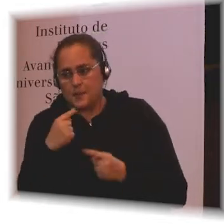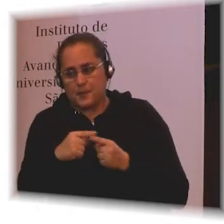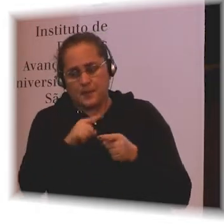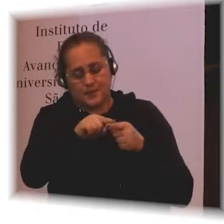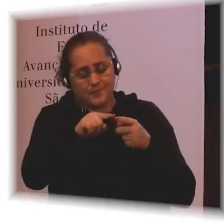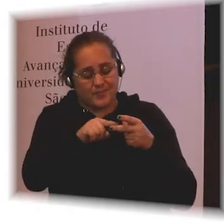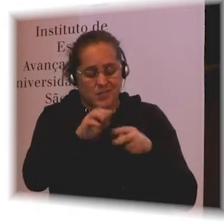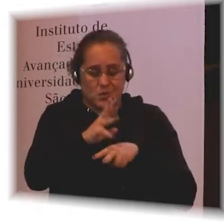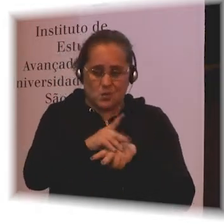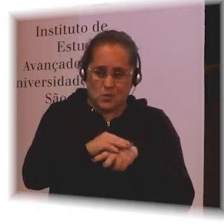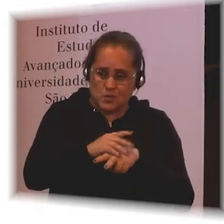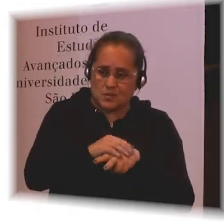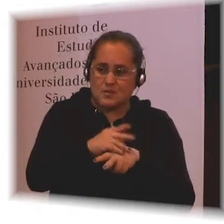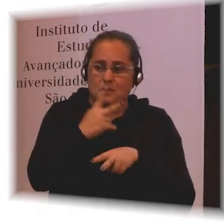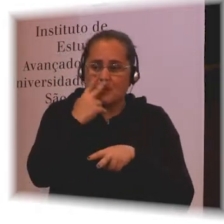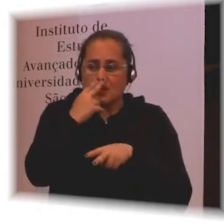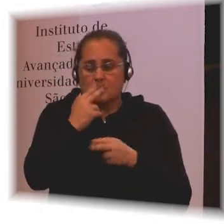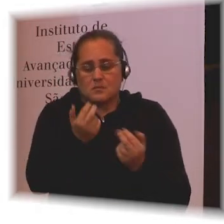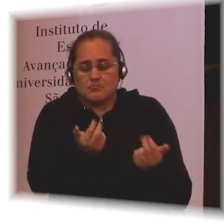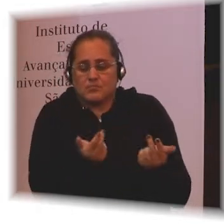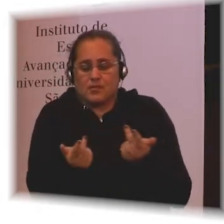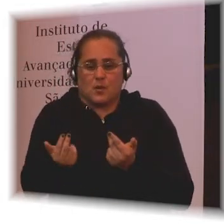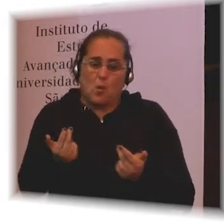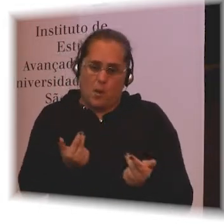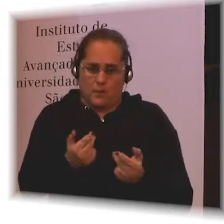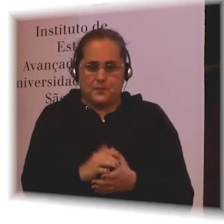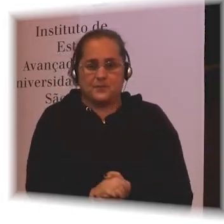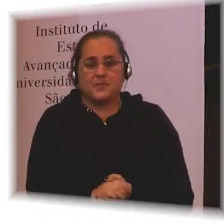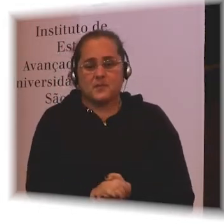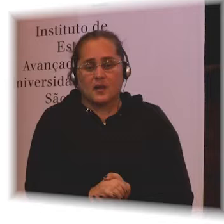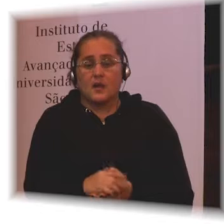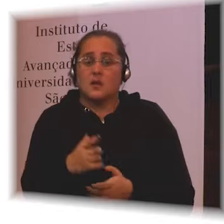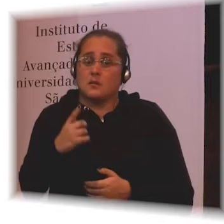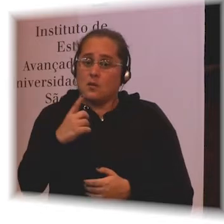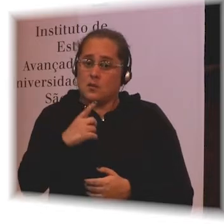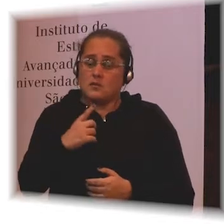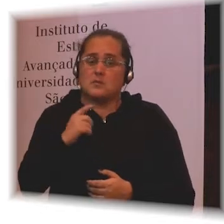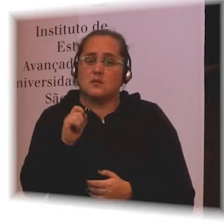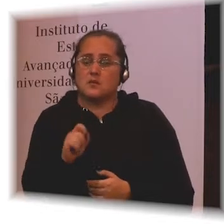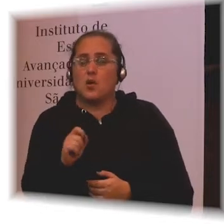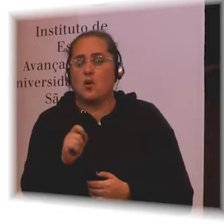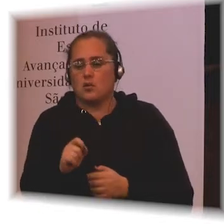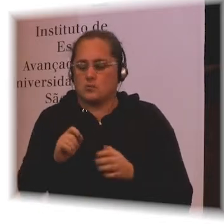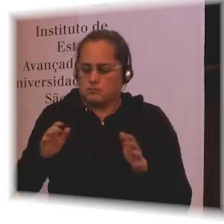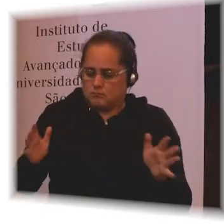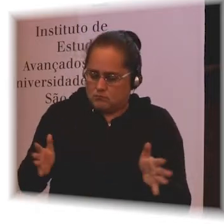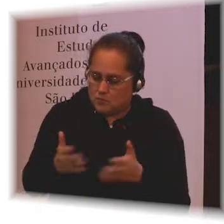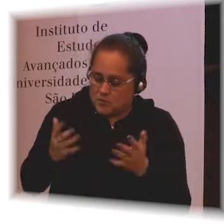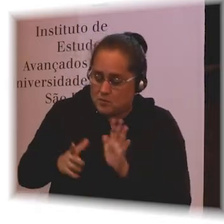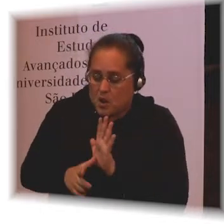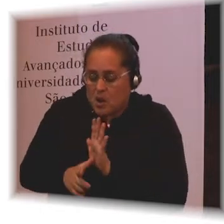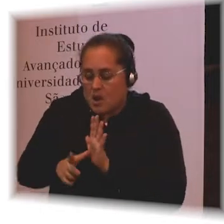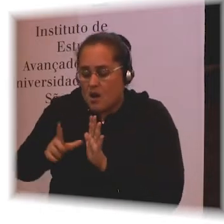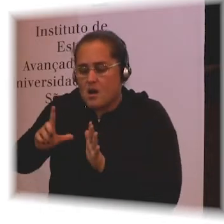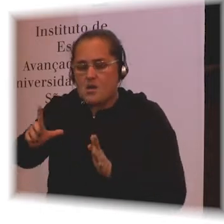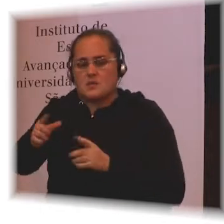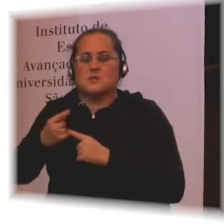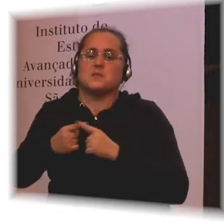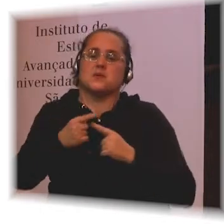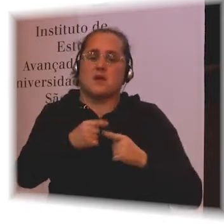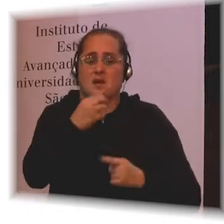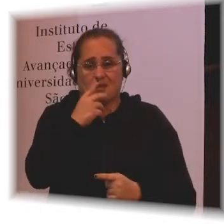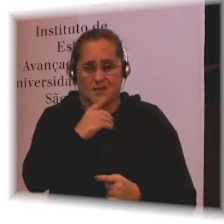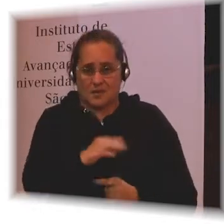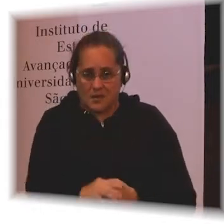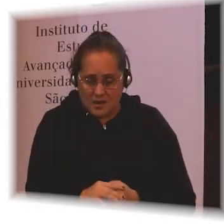In adapting it, we need to think about more early stimulation, because these children are younger. The ones with congenital